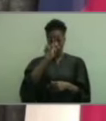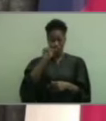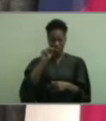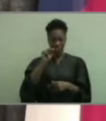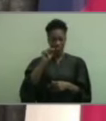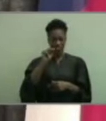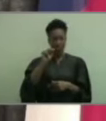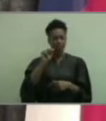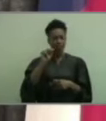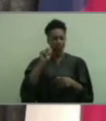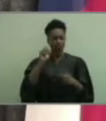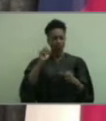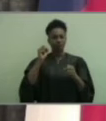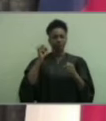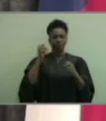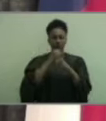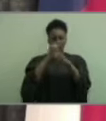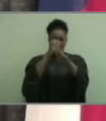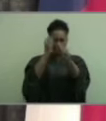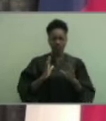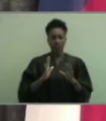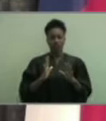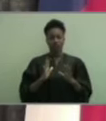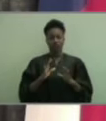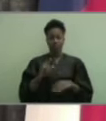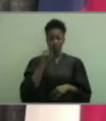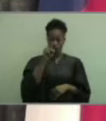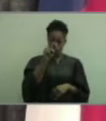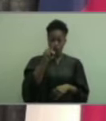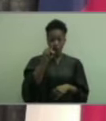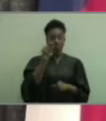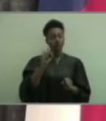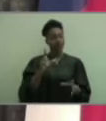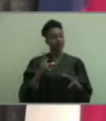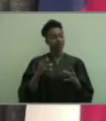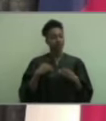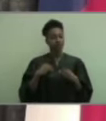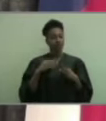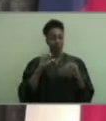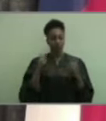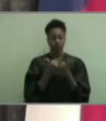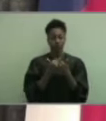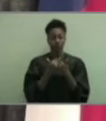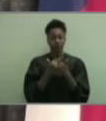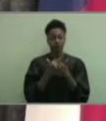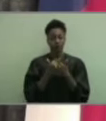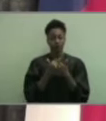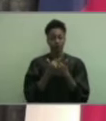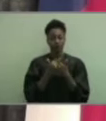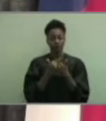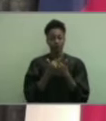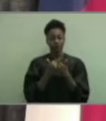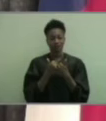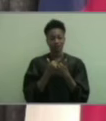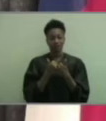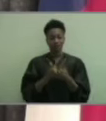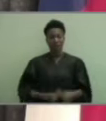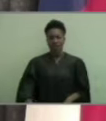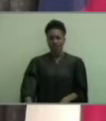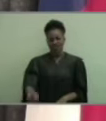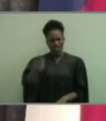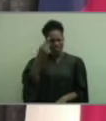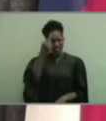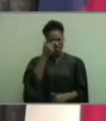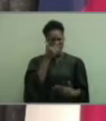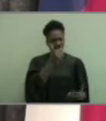And you, more than anyone, can accept a little change. I implore you to thank all of